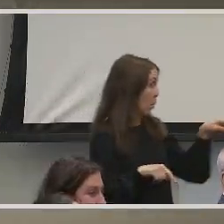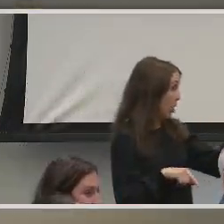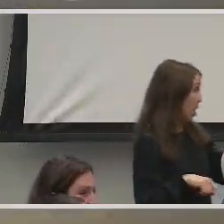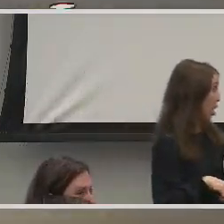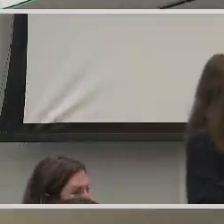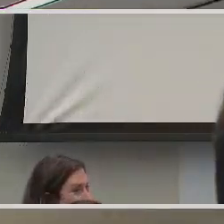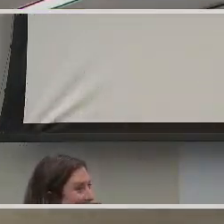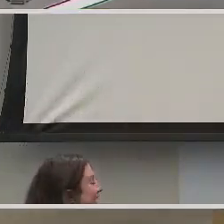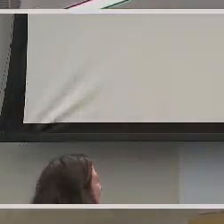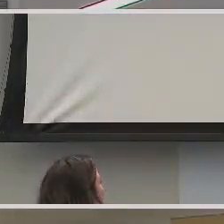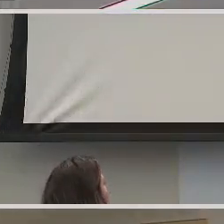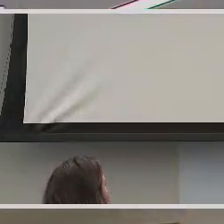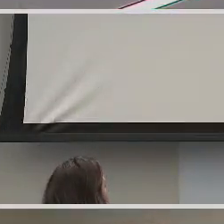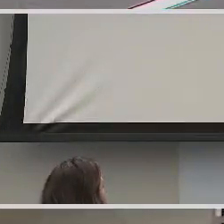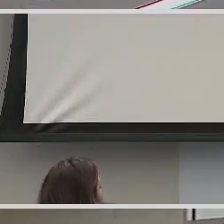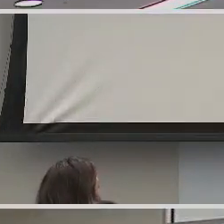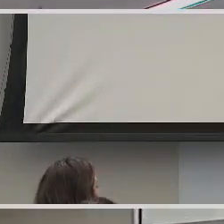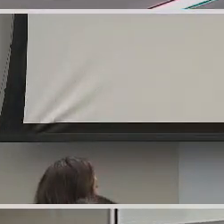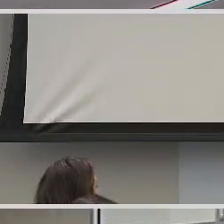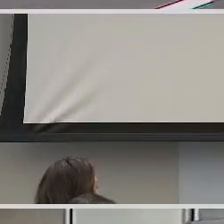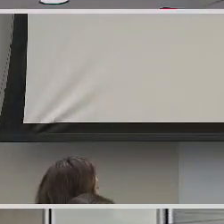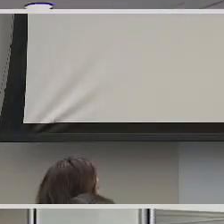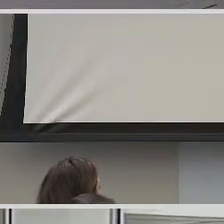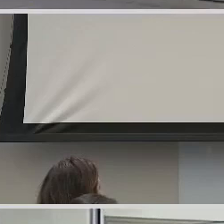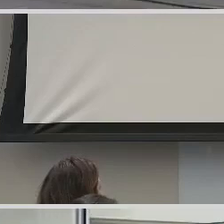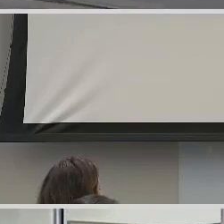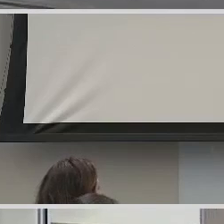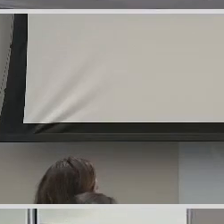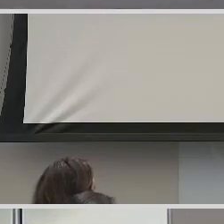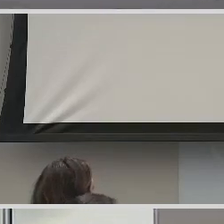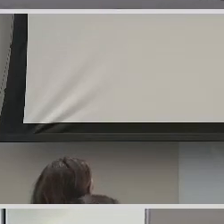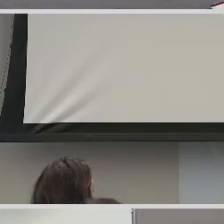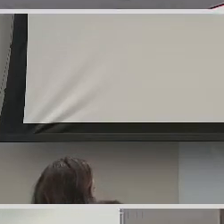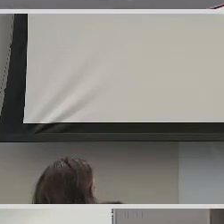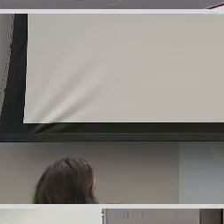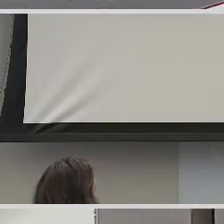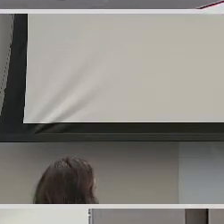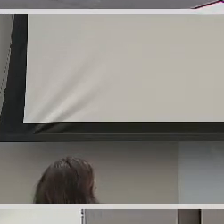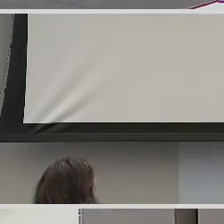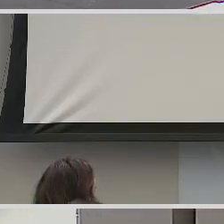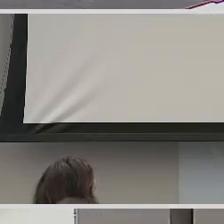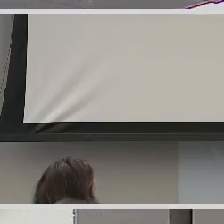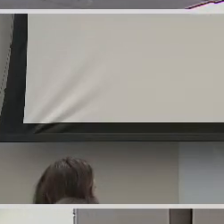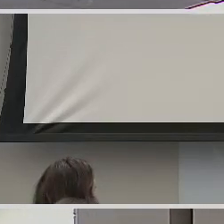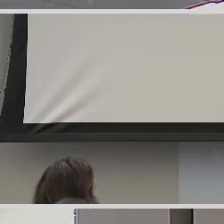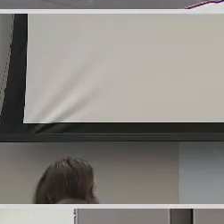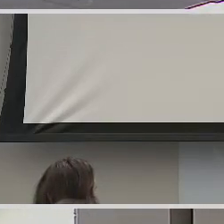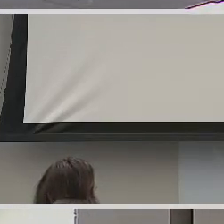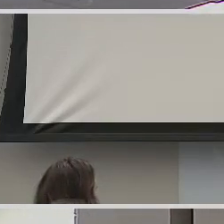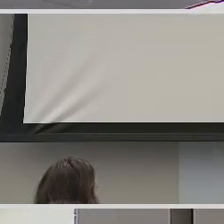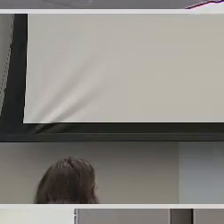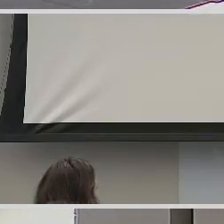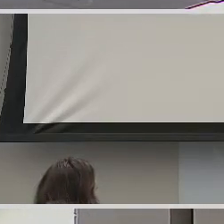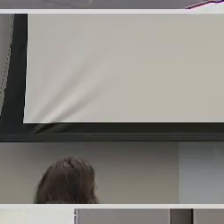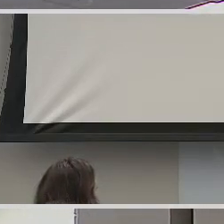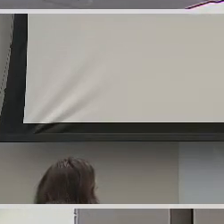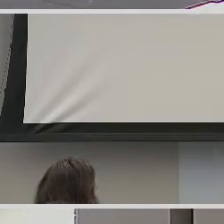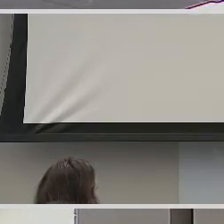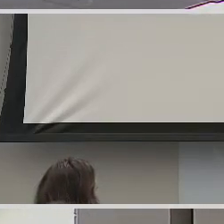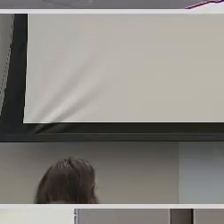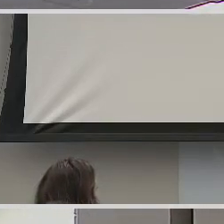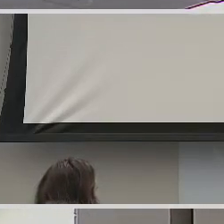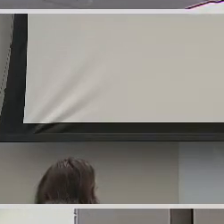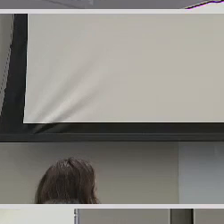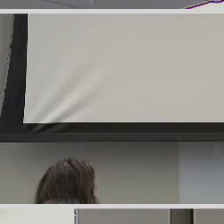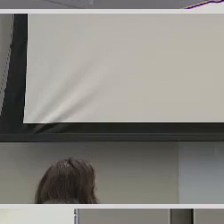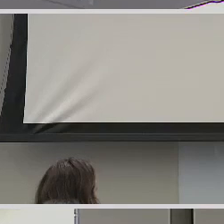Hey there. So, you mentioned living and studying in New York City. What is one thing or a couple of things